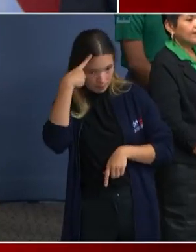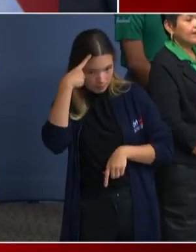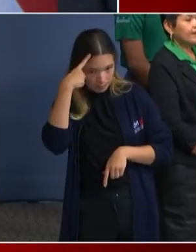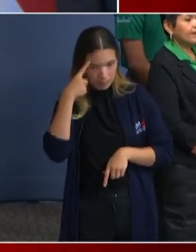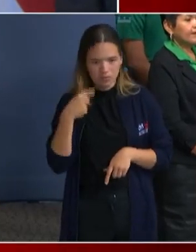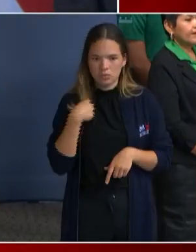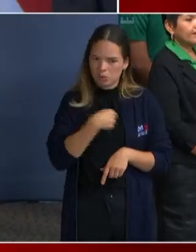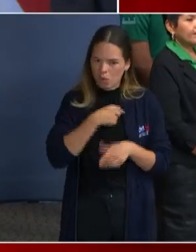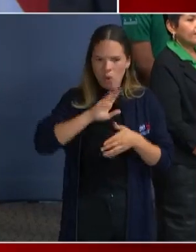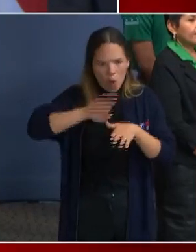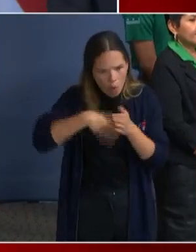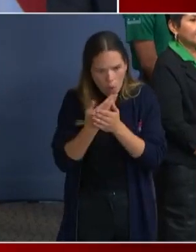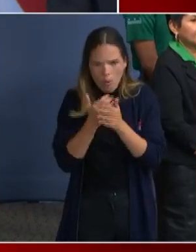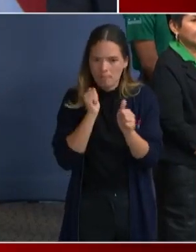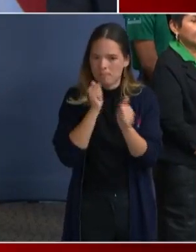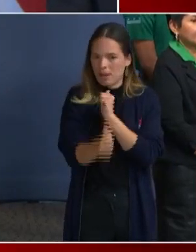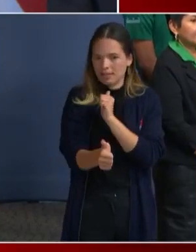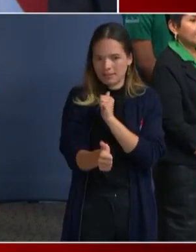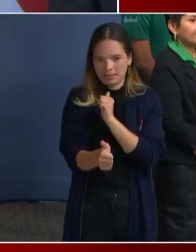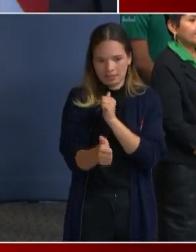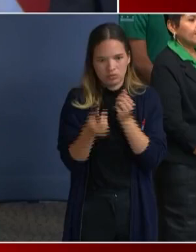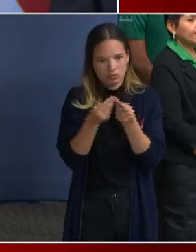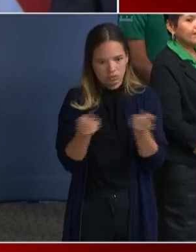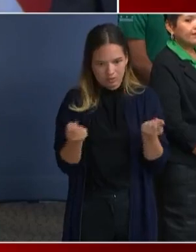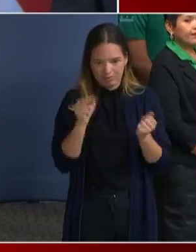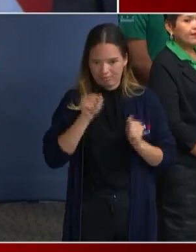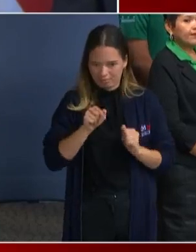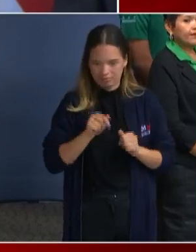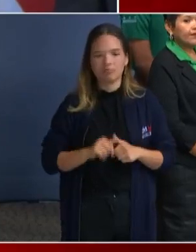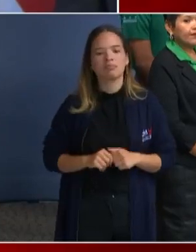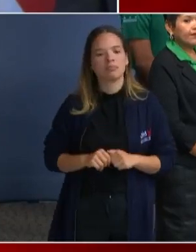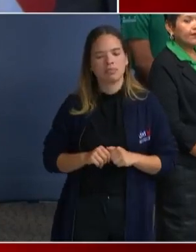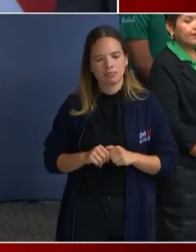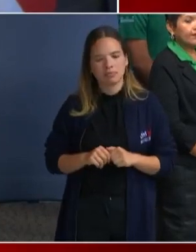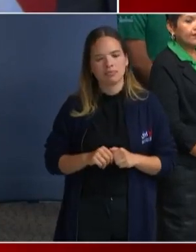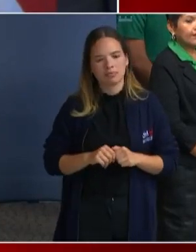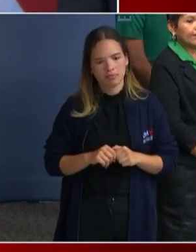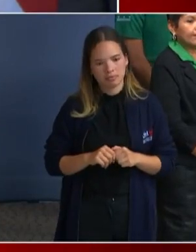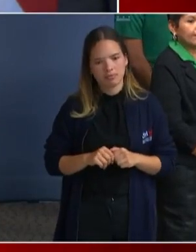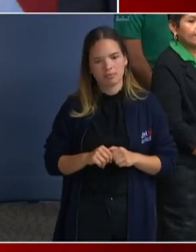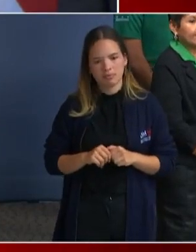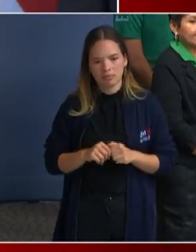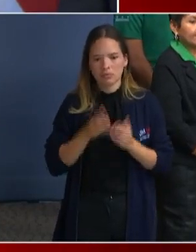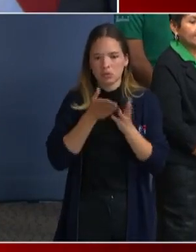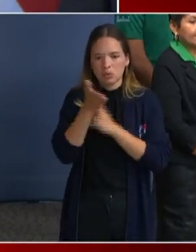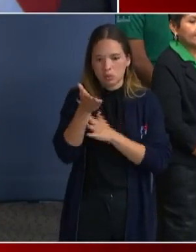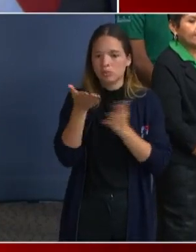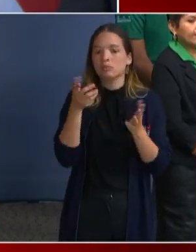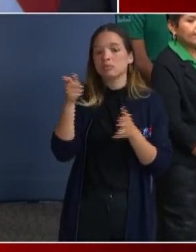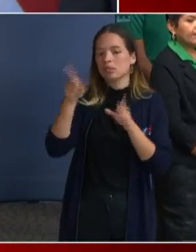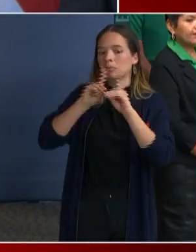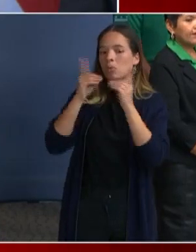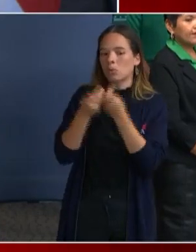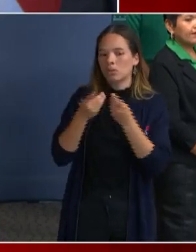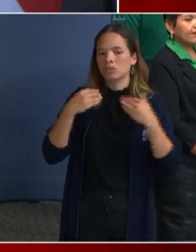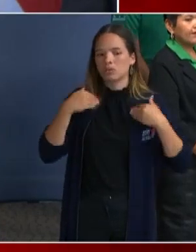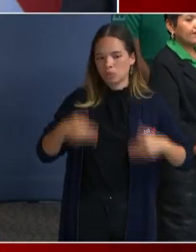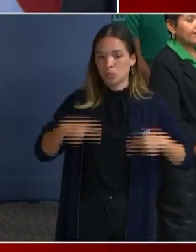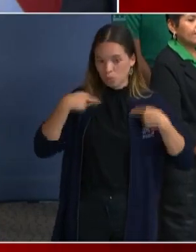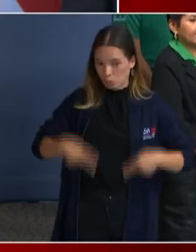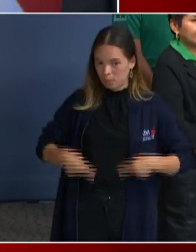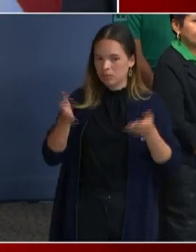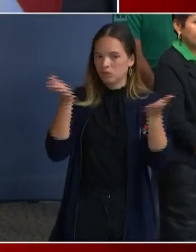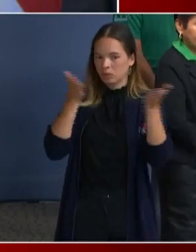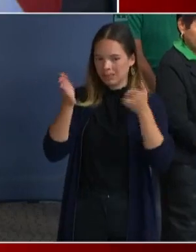resolution for regional cooperation through our departments of human services and through our emergency management systems.